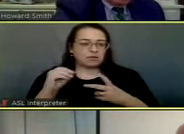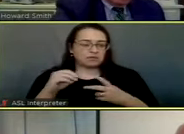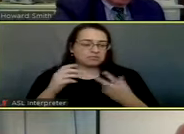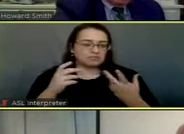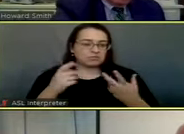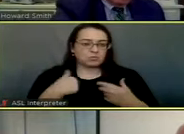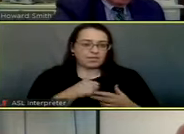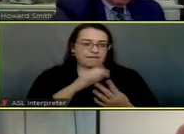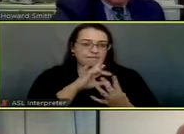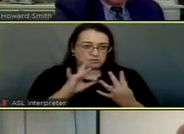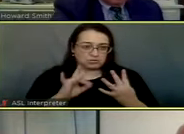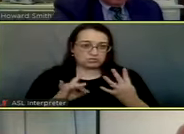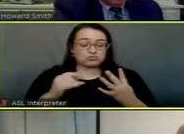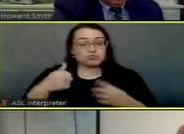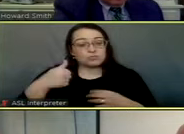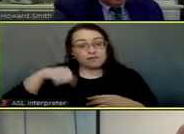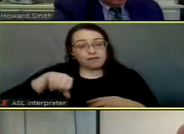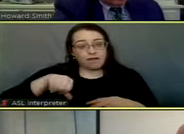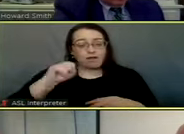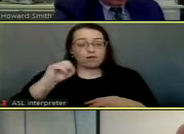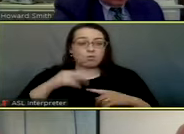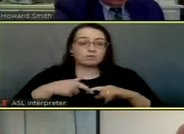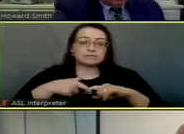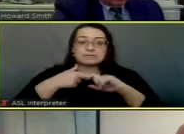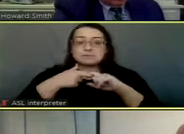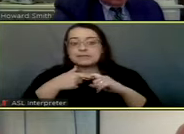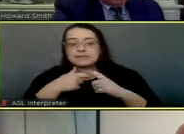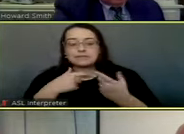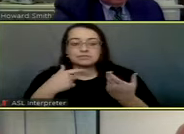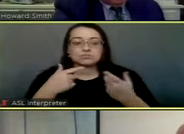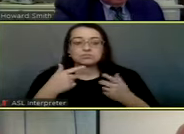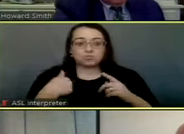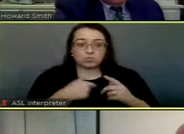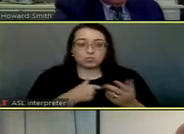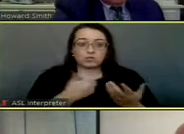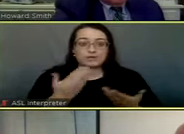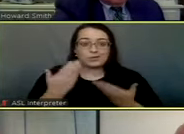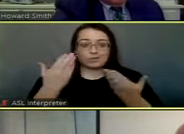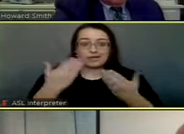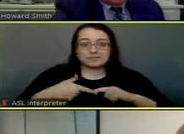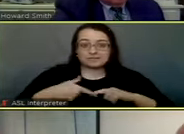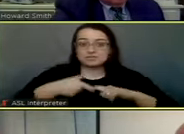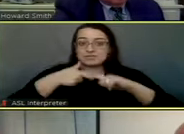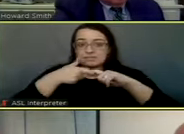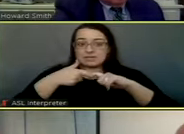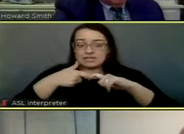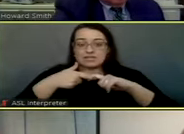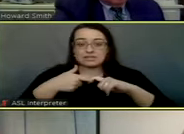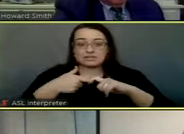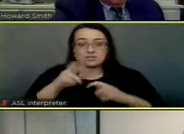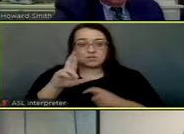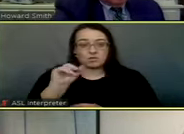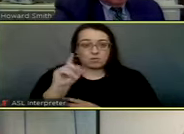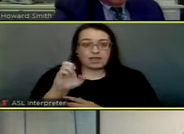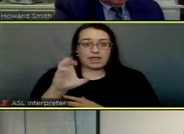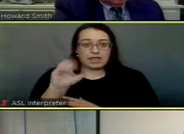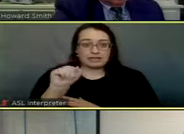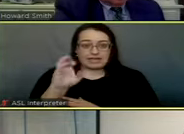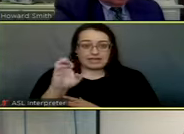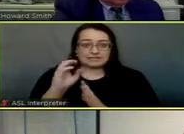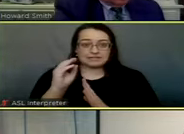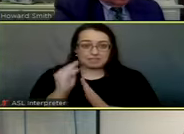We have options to either deny or suspend. As I mentioned, we're recommending that we suspend the rate case application